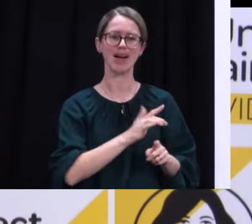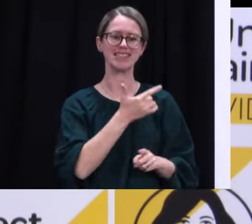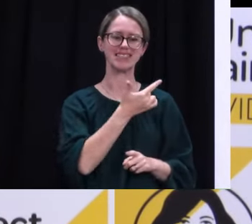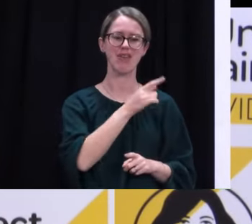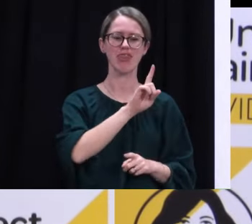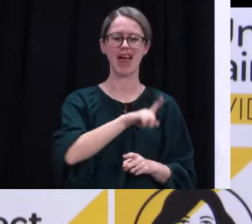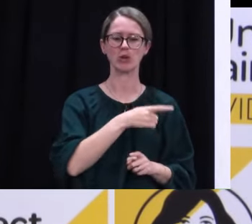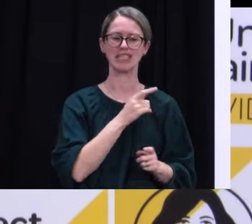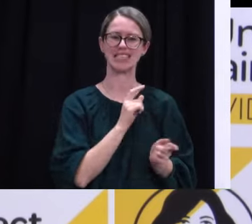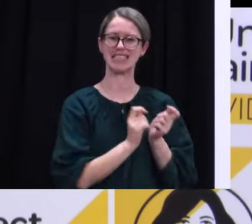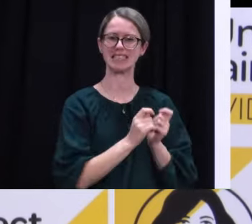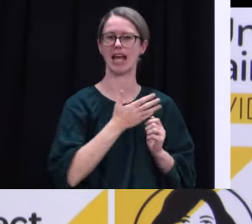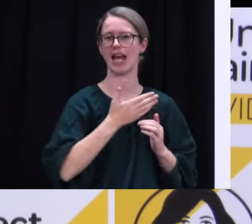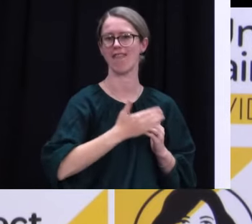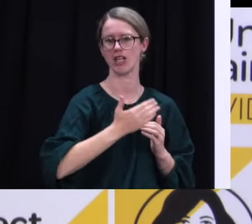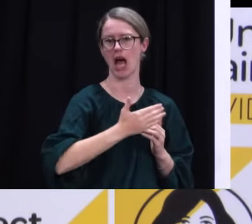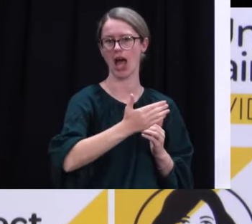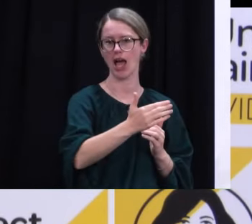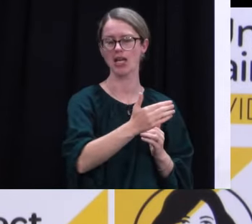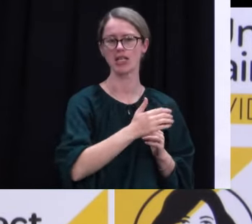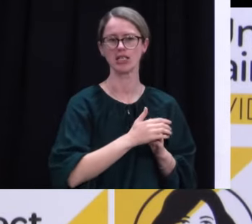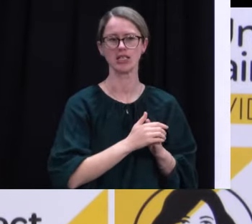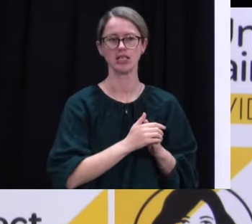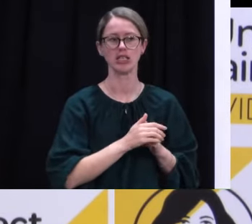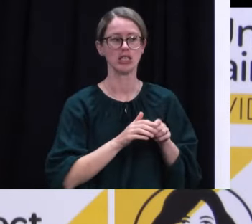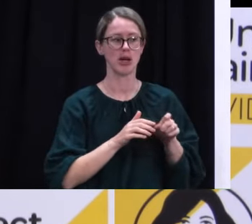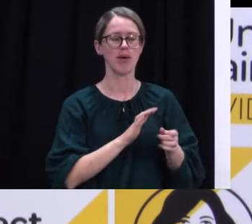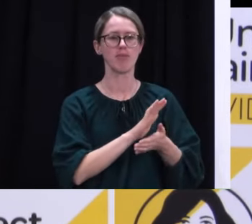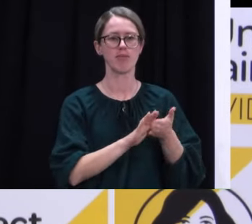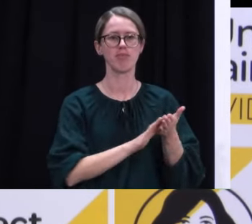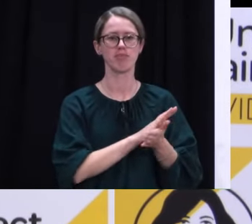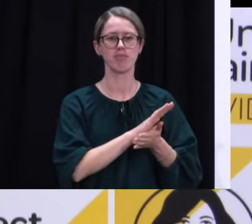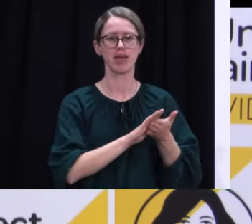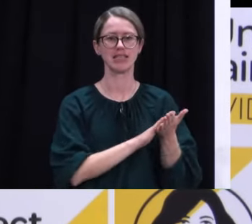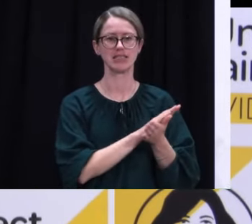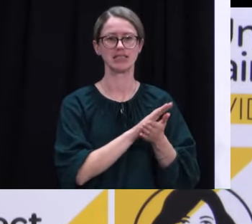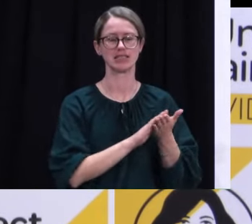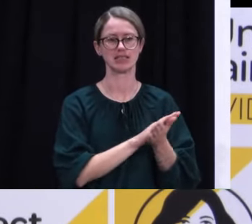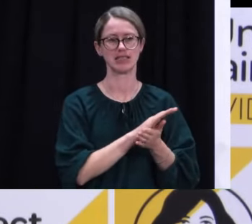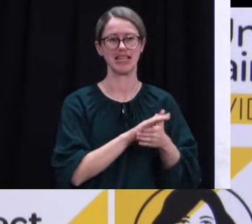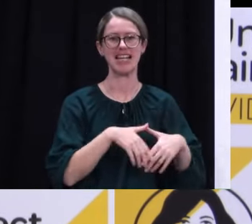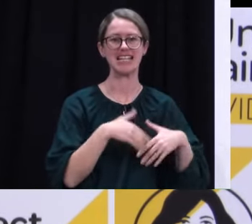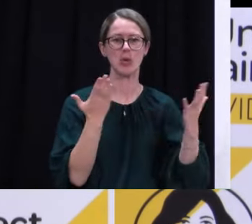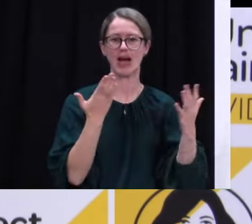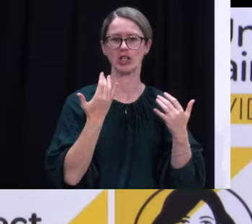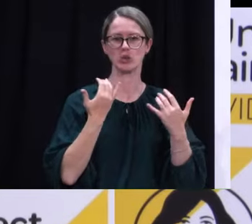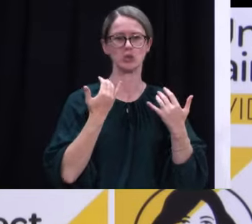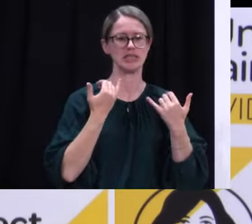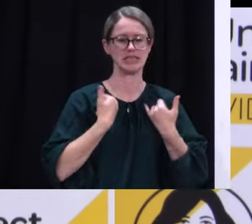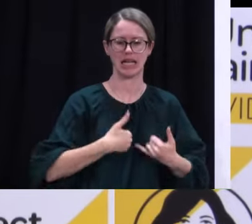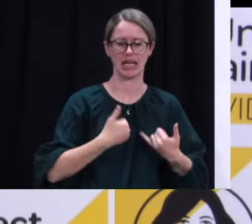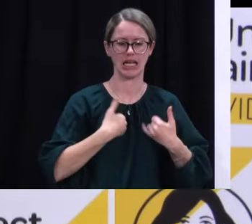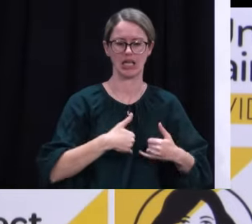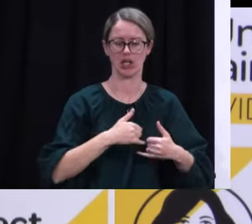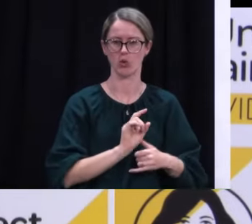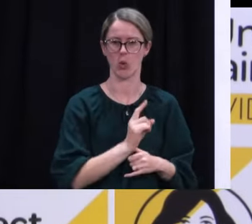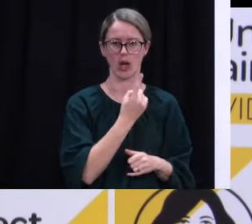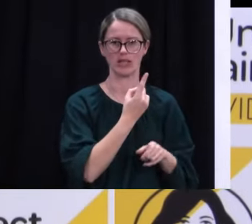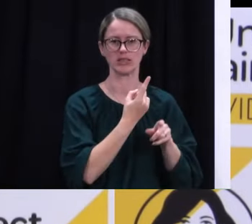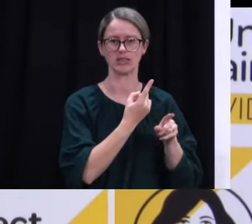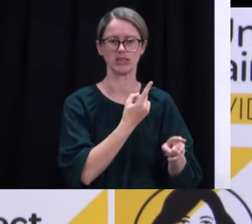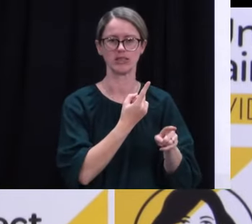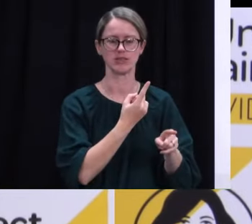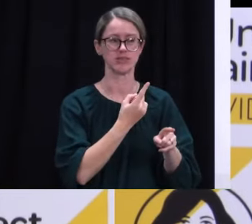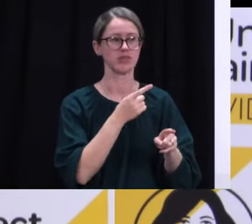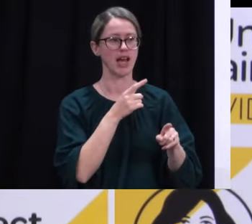,000 tests a day. Which would equate to a good proportion of symptomatic people in Auckland. So, at the moment, it's under